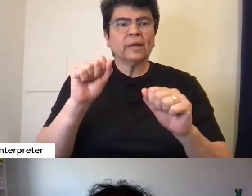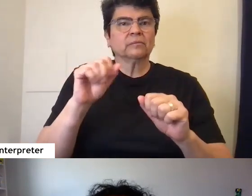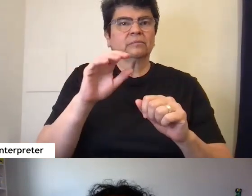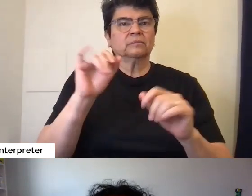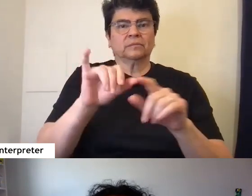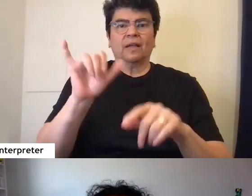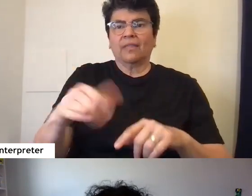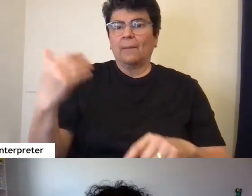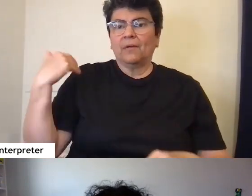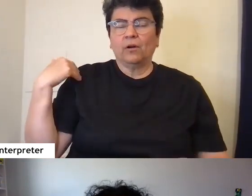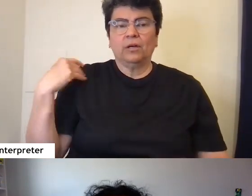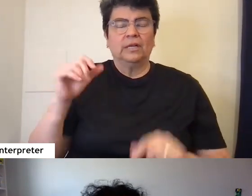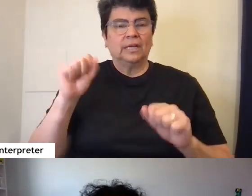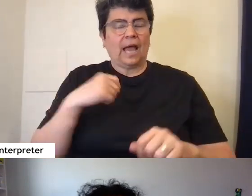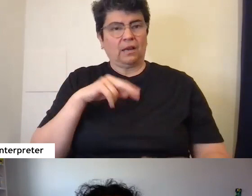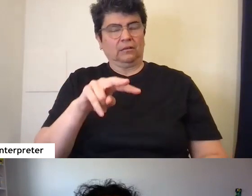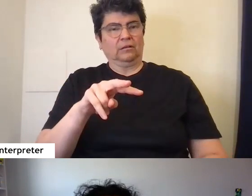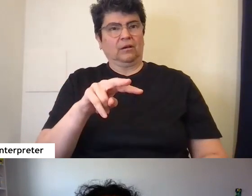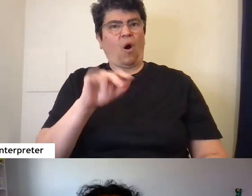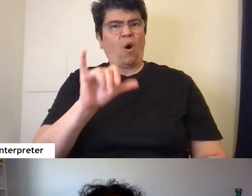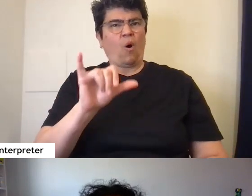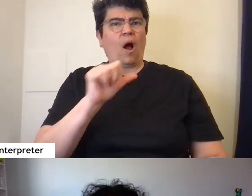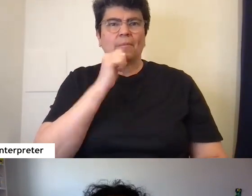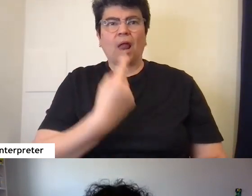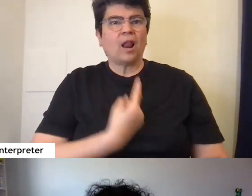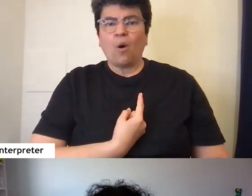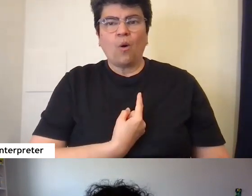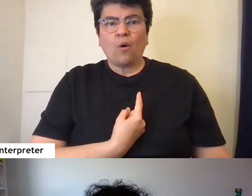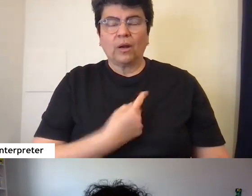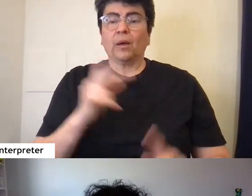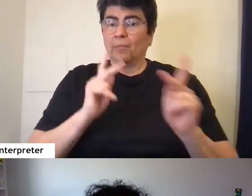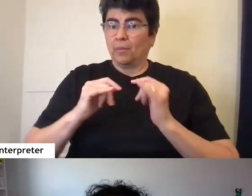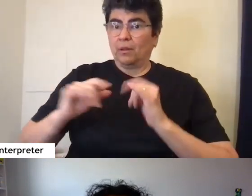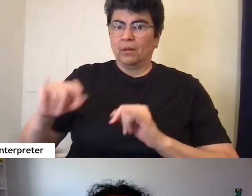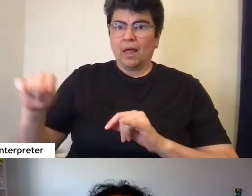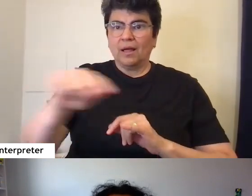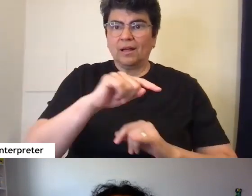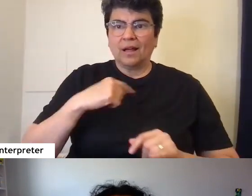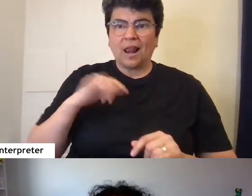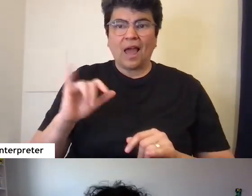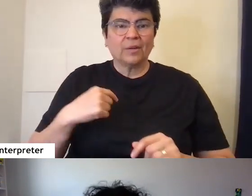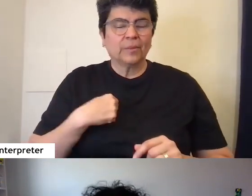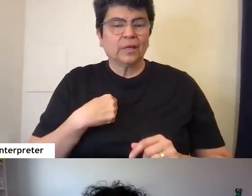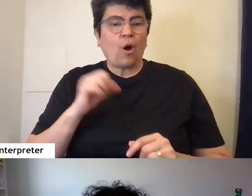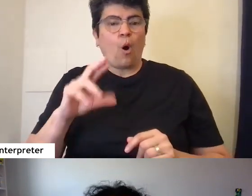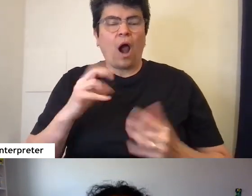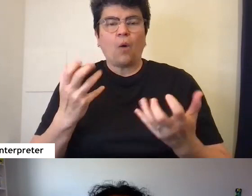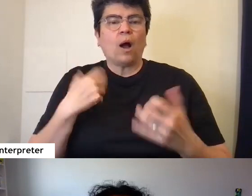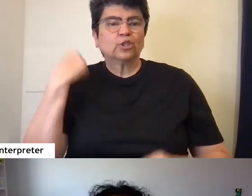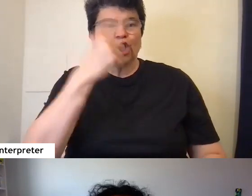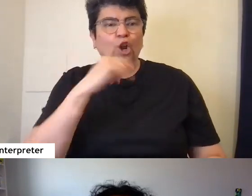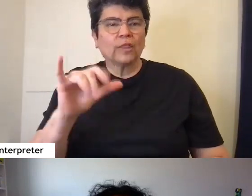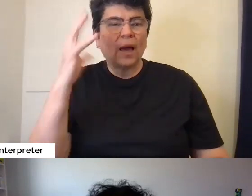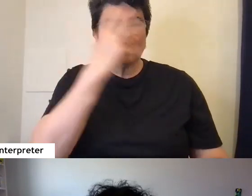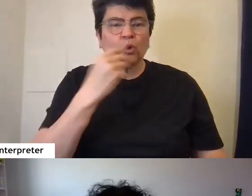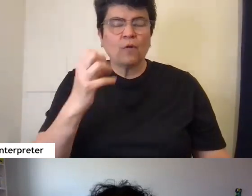It can be, oh, I'm not alone. There are people like me. Or I want to look that beautiful. Or I want